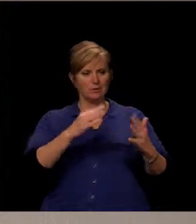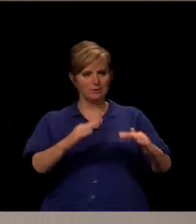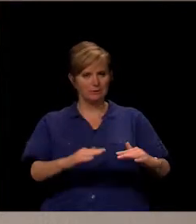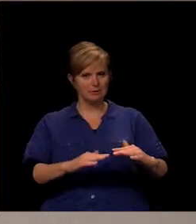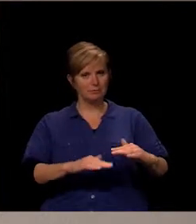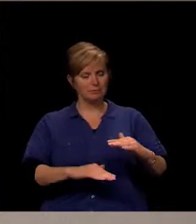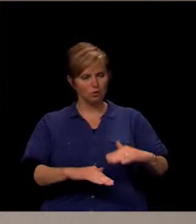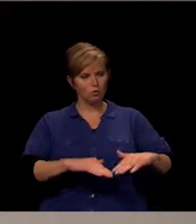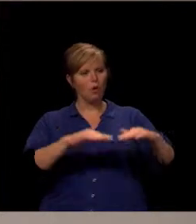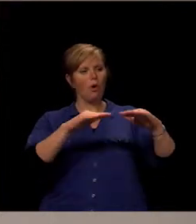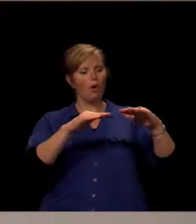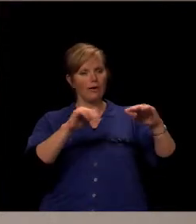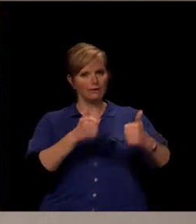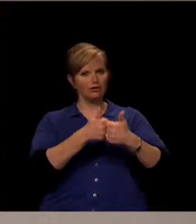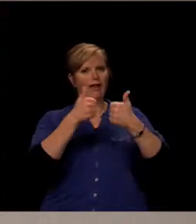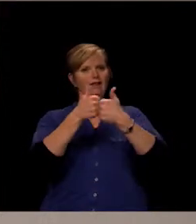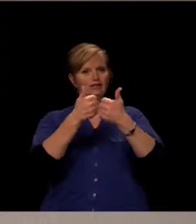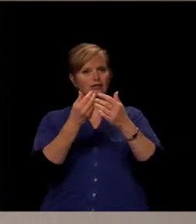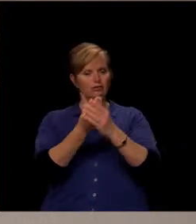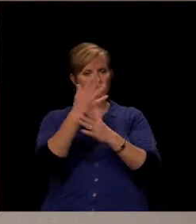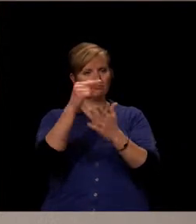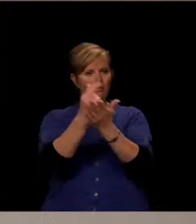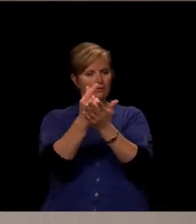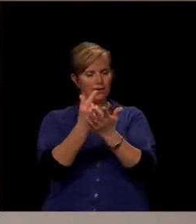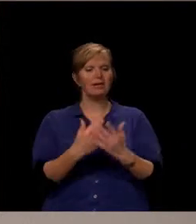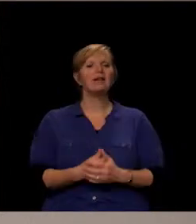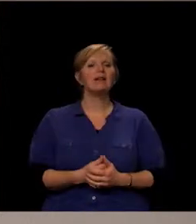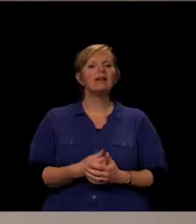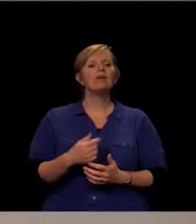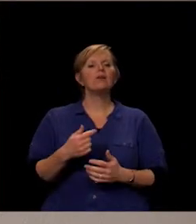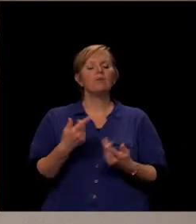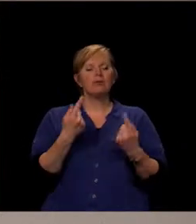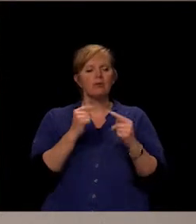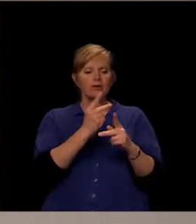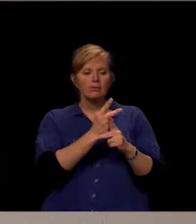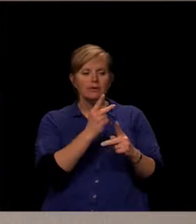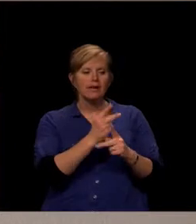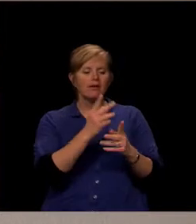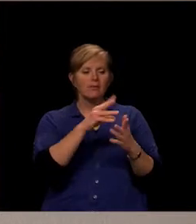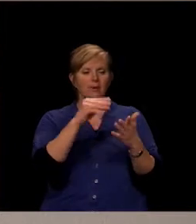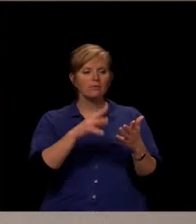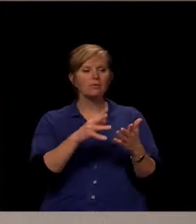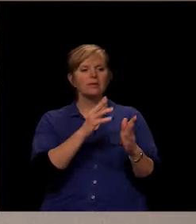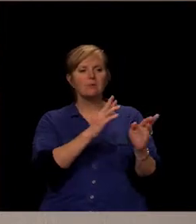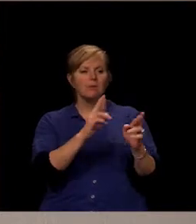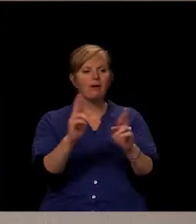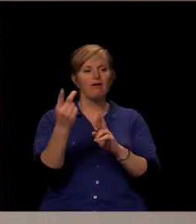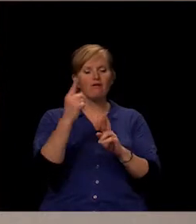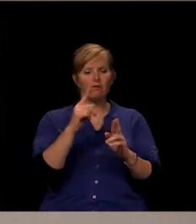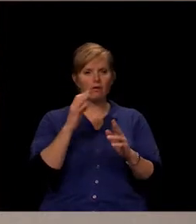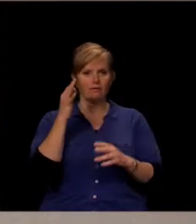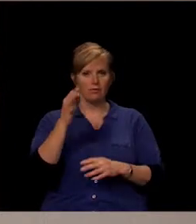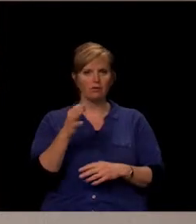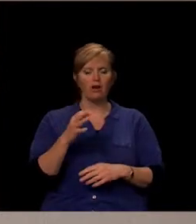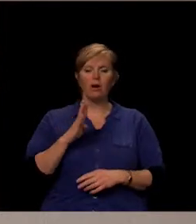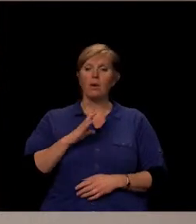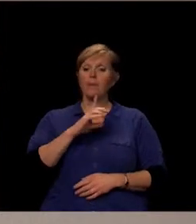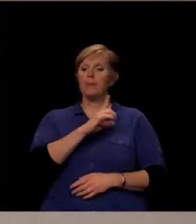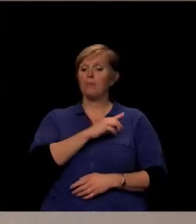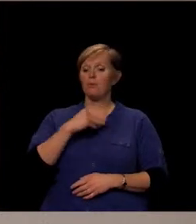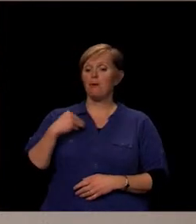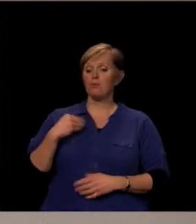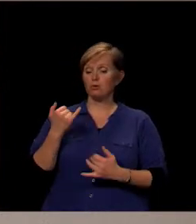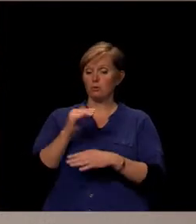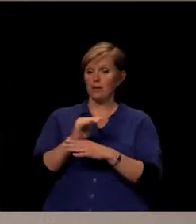of our district's efforts to prepare our kids for their future. The board members sitting here tonight have recently helped to open a new elementary